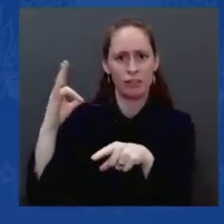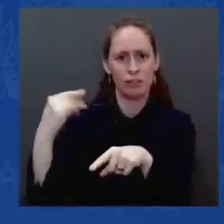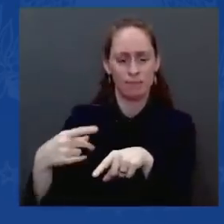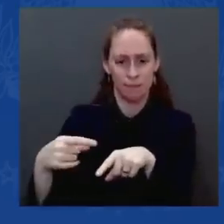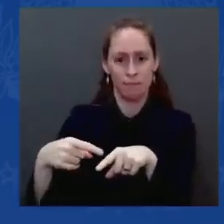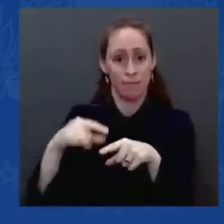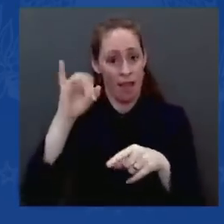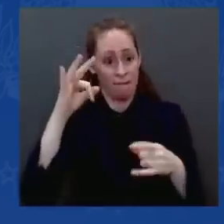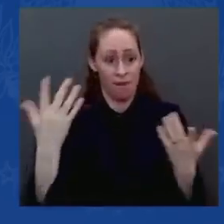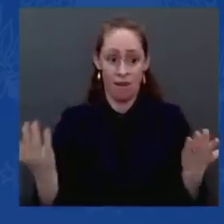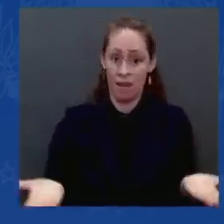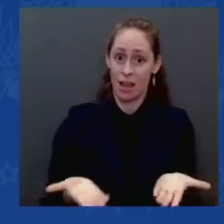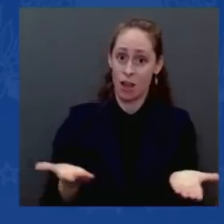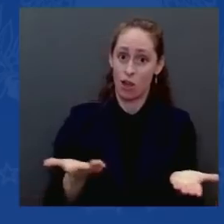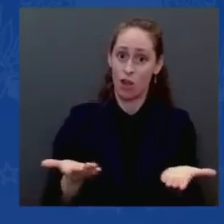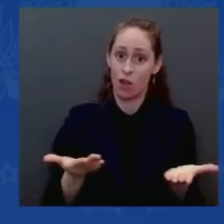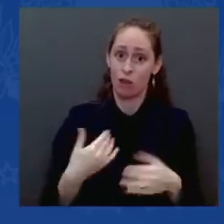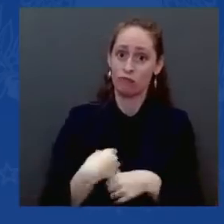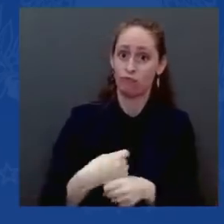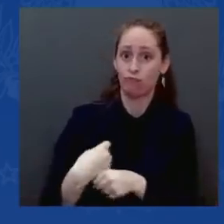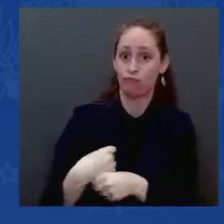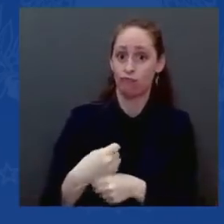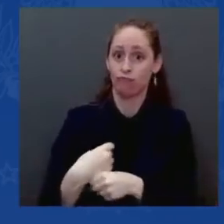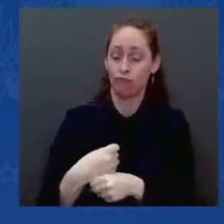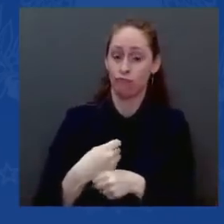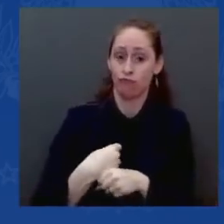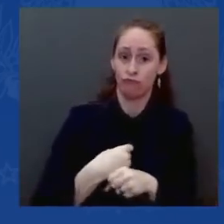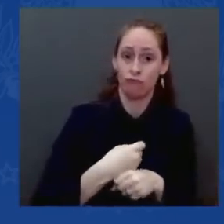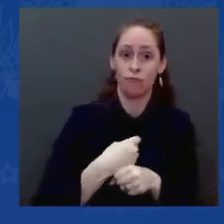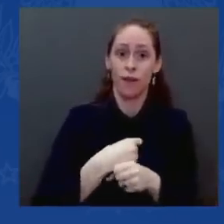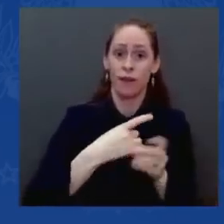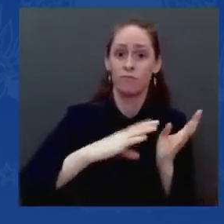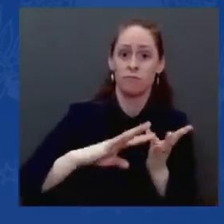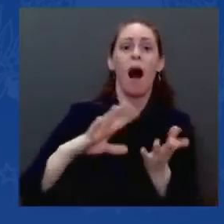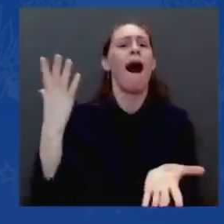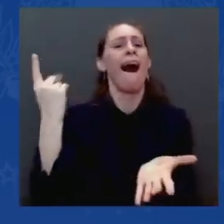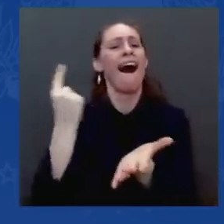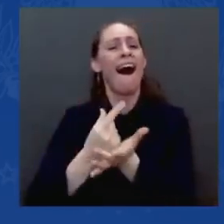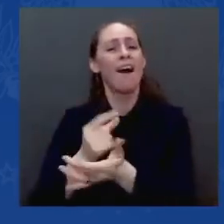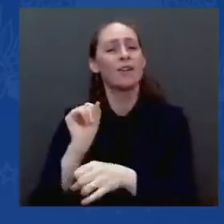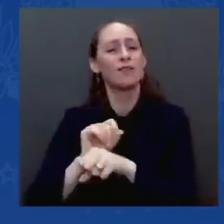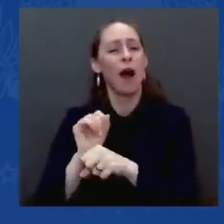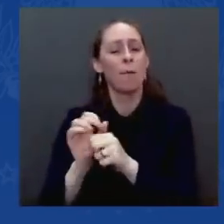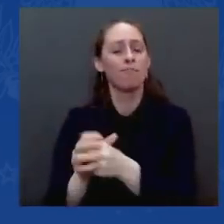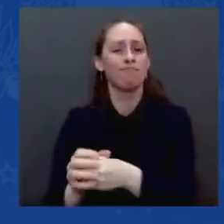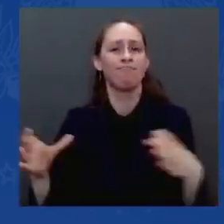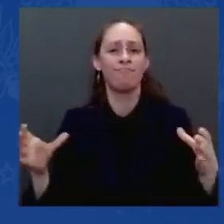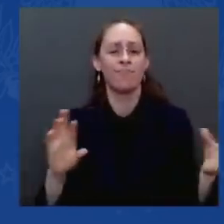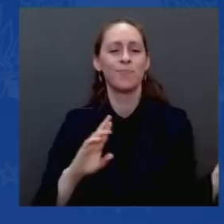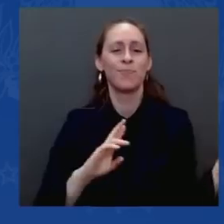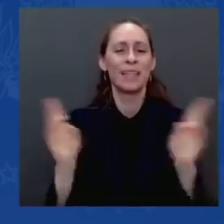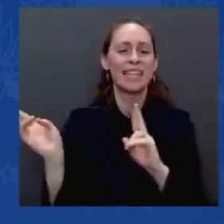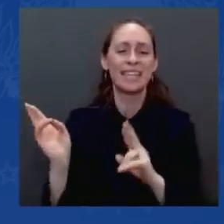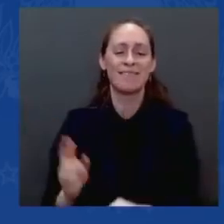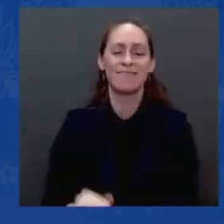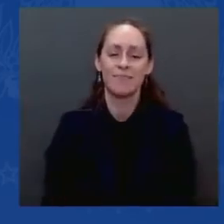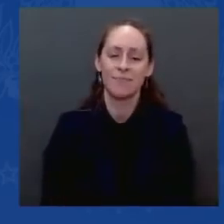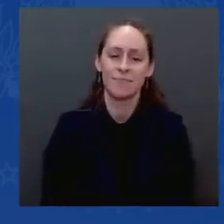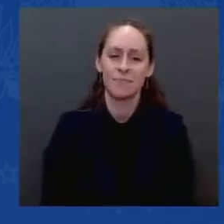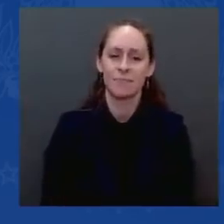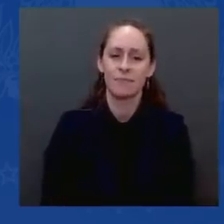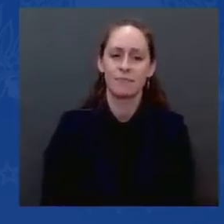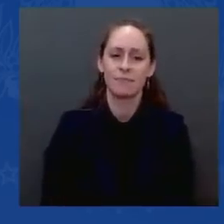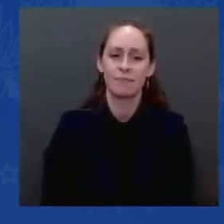products. For example, you know, inflation is a problem, which I'll speak to in a second. It's real,